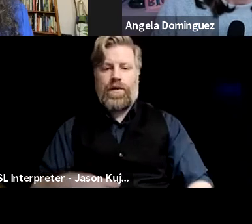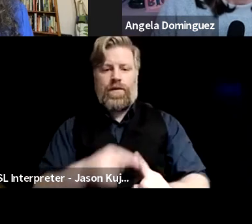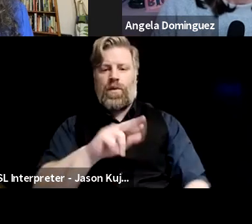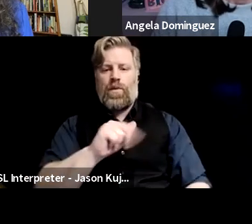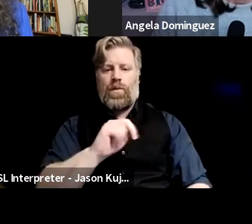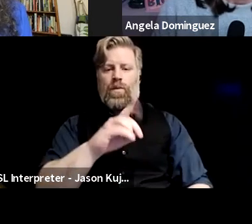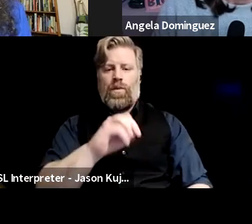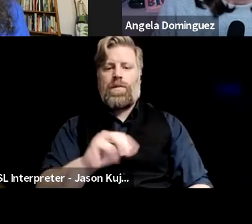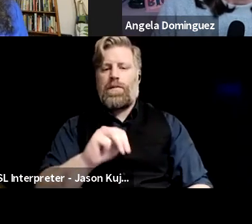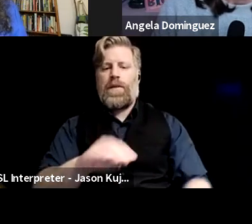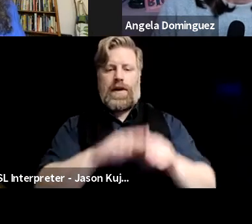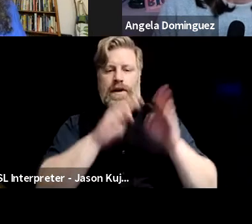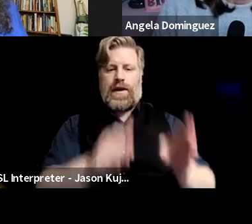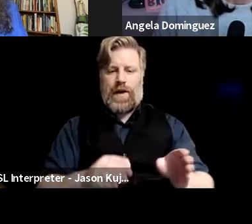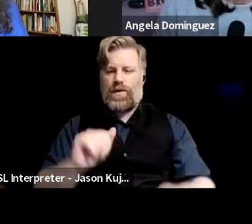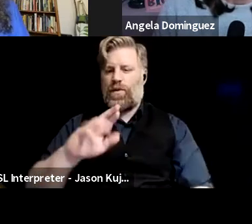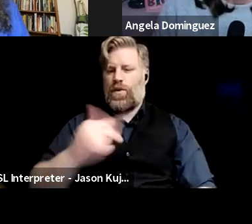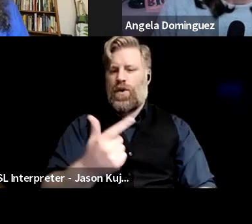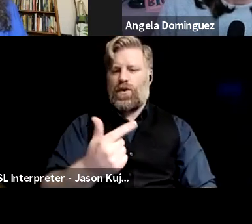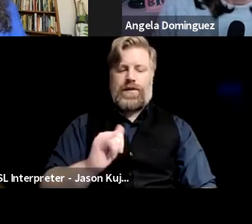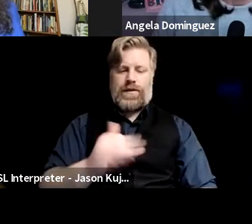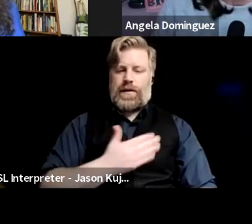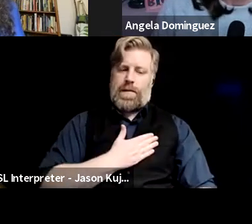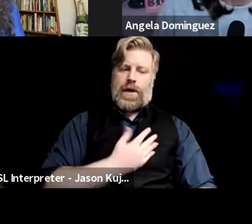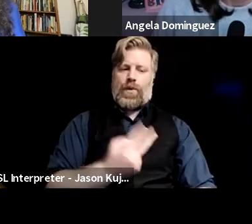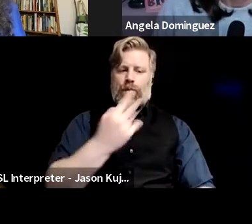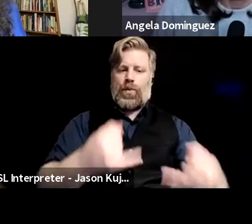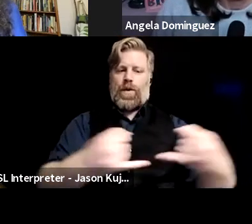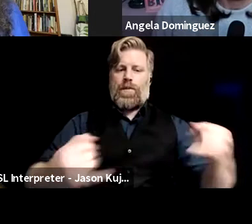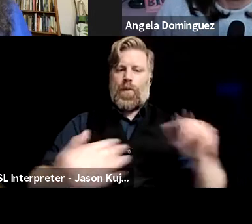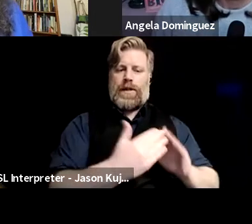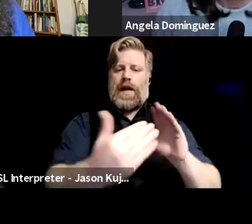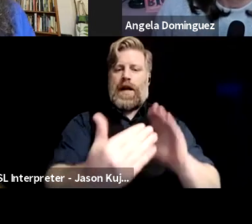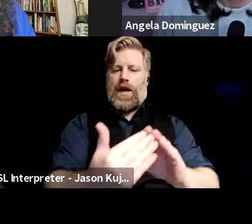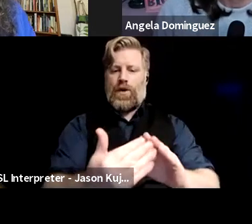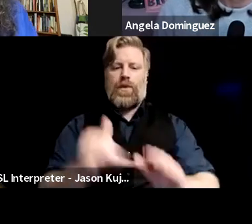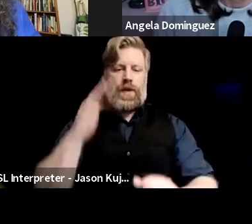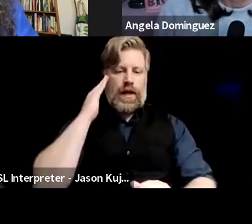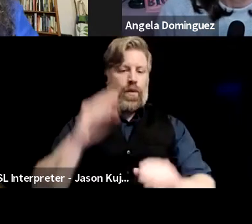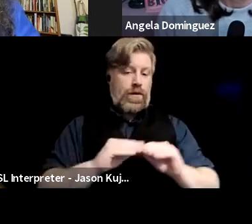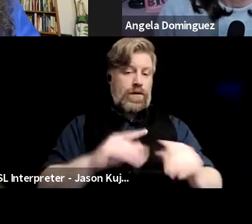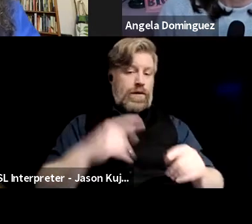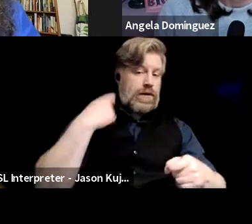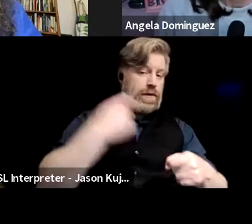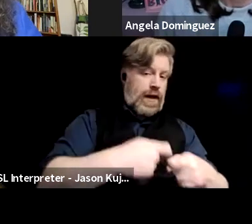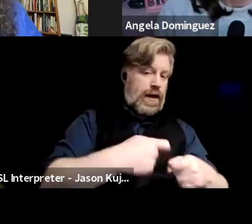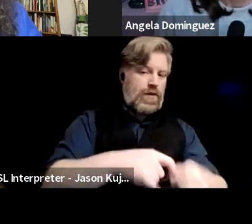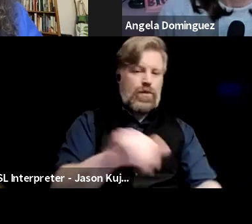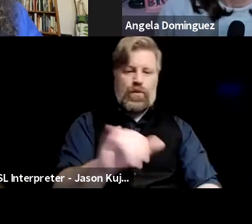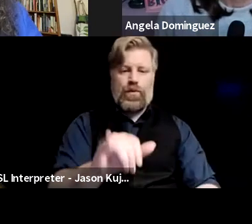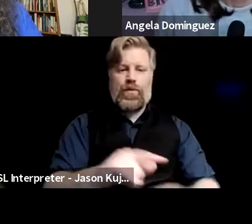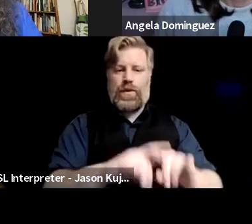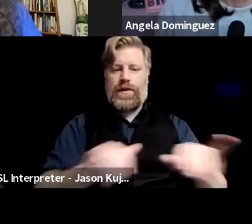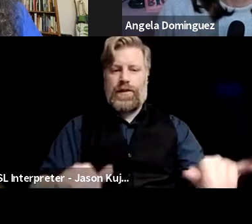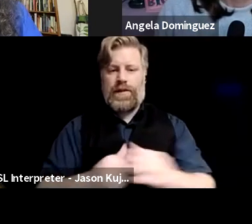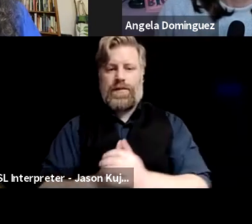August. That's my two border towns. Um, and it's coming out simultaneously in Spanish. So it's mis dos pueblos from Terizos. Um, I did